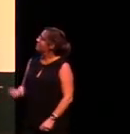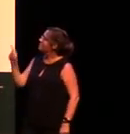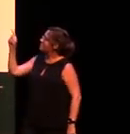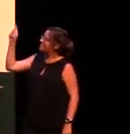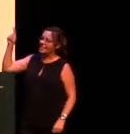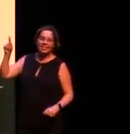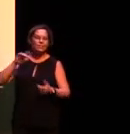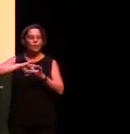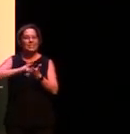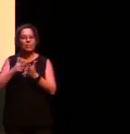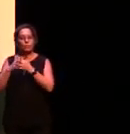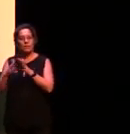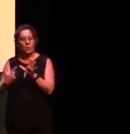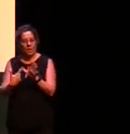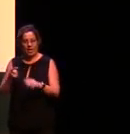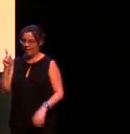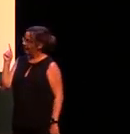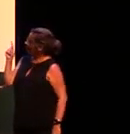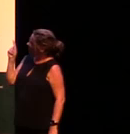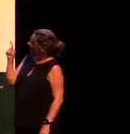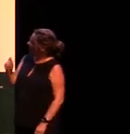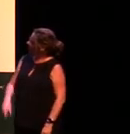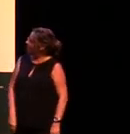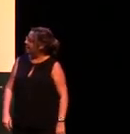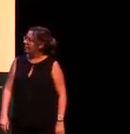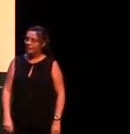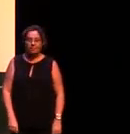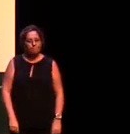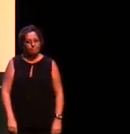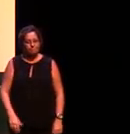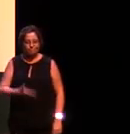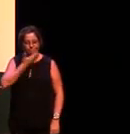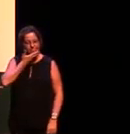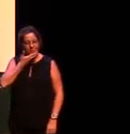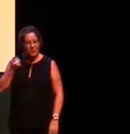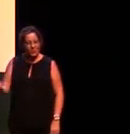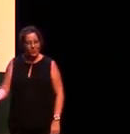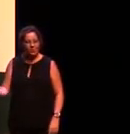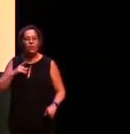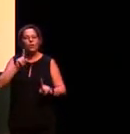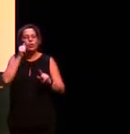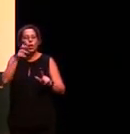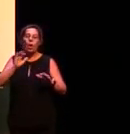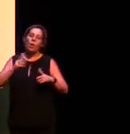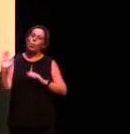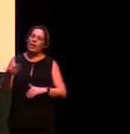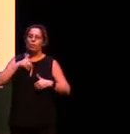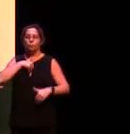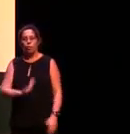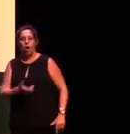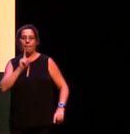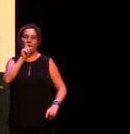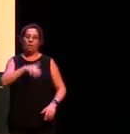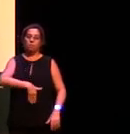from manjiljara manarpa meaning the tiredness of a pregnant woman very different sort of tiredness from other sorts of